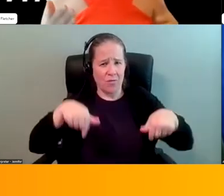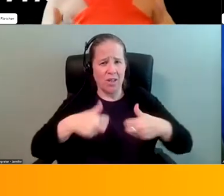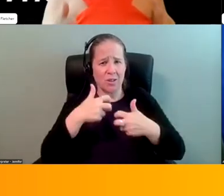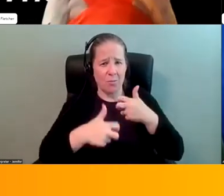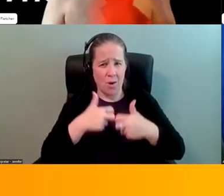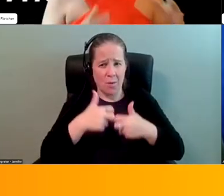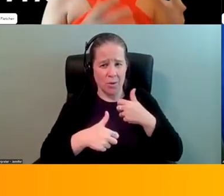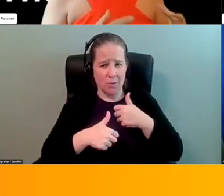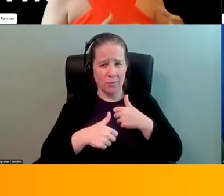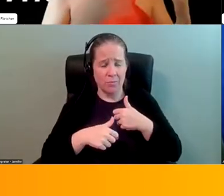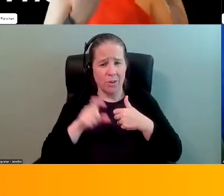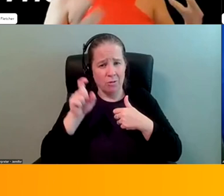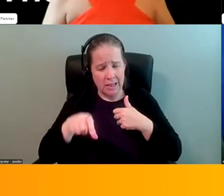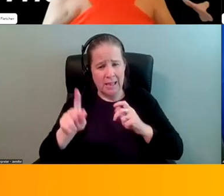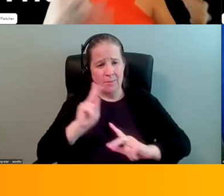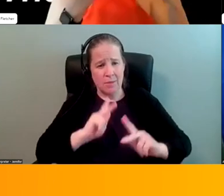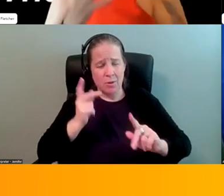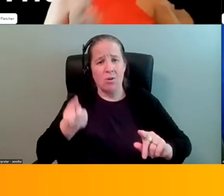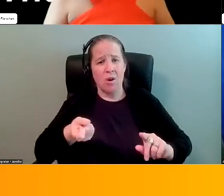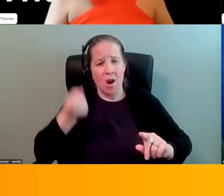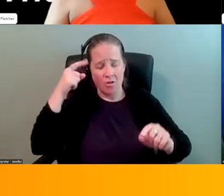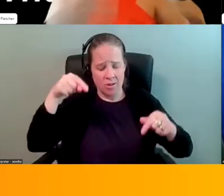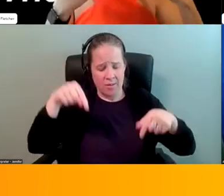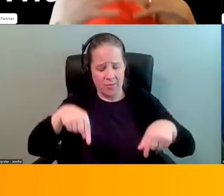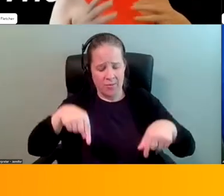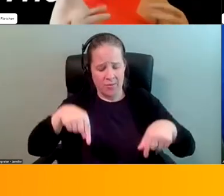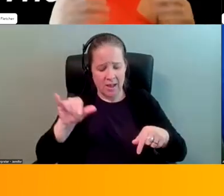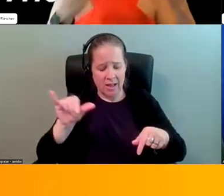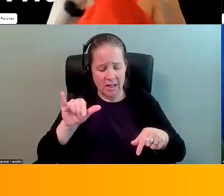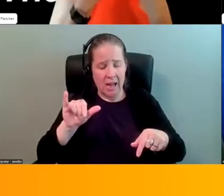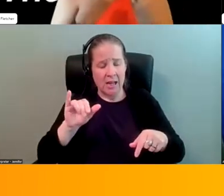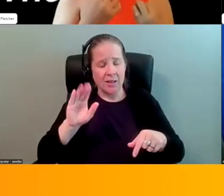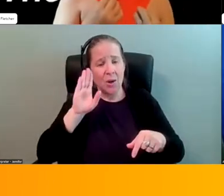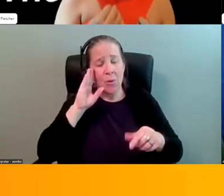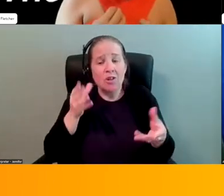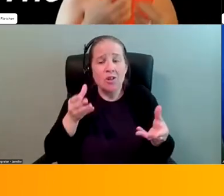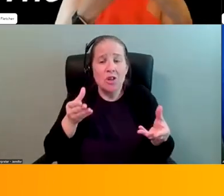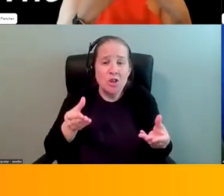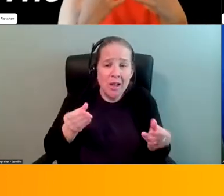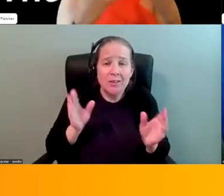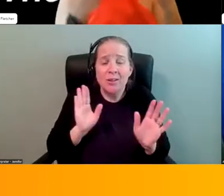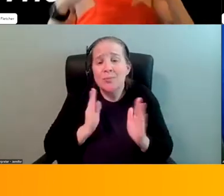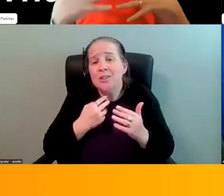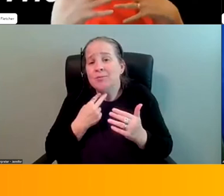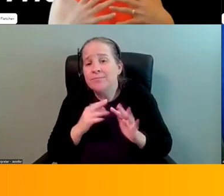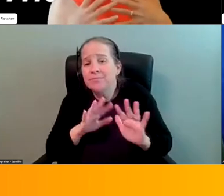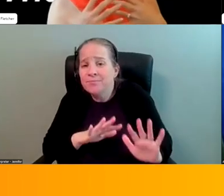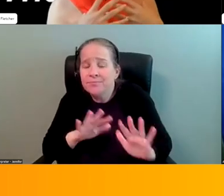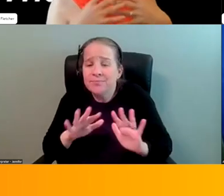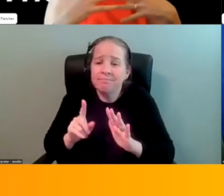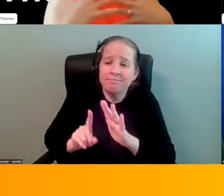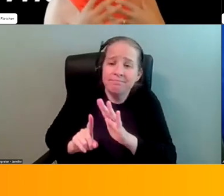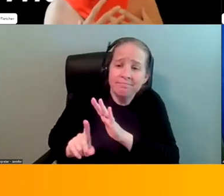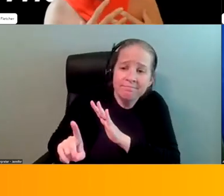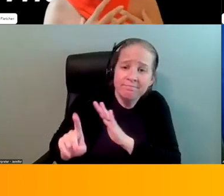like you need people who understand this and that like oh we're coming in gentle we're using a soft voice we're coming and we're making ourselves